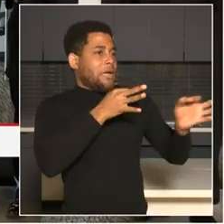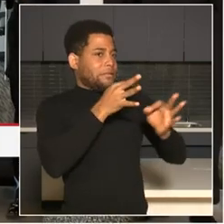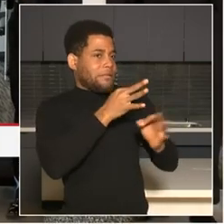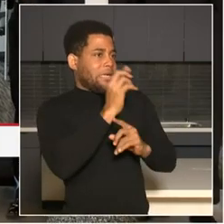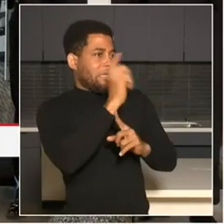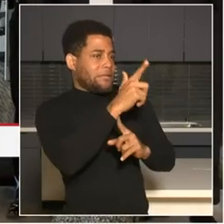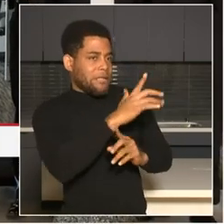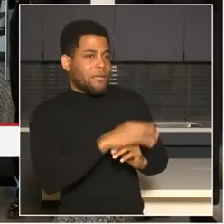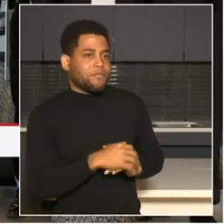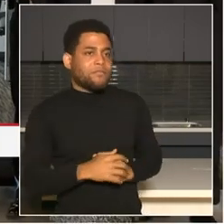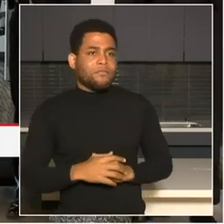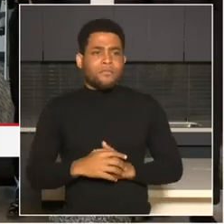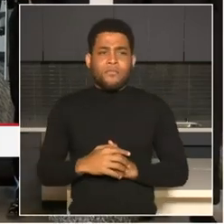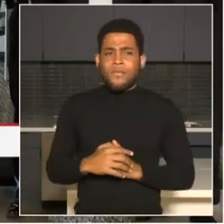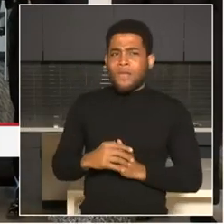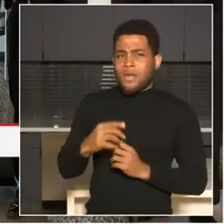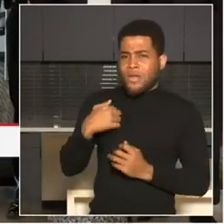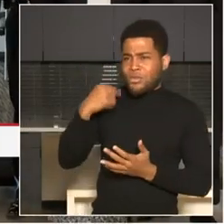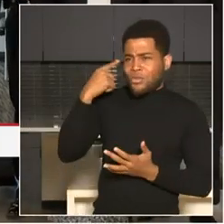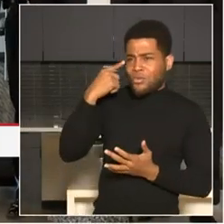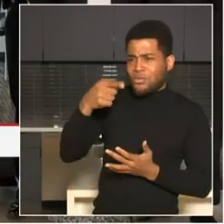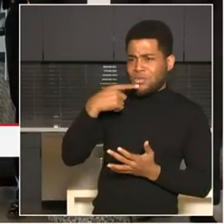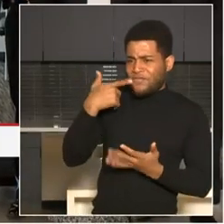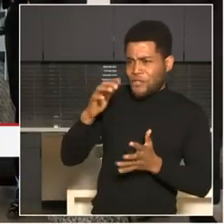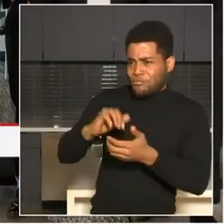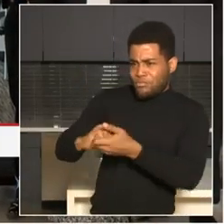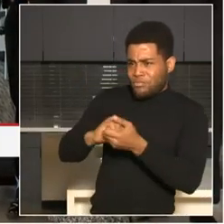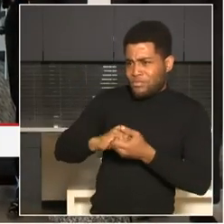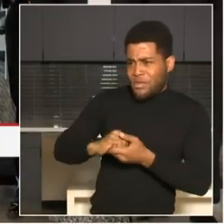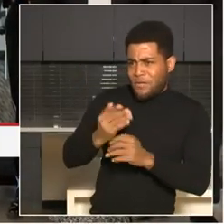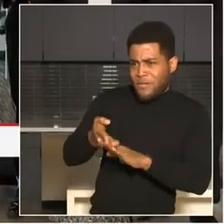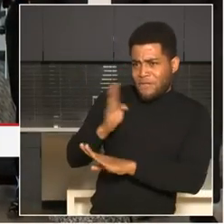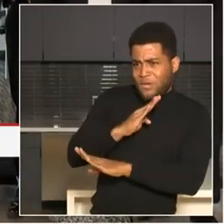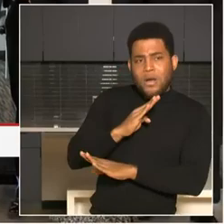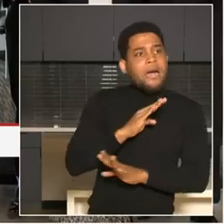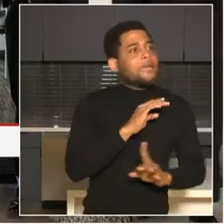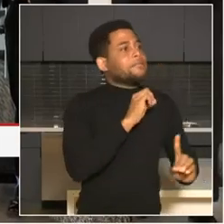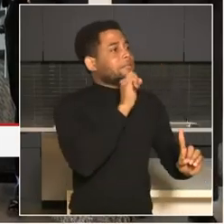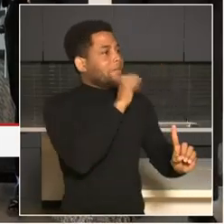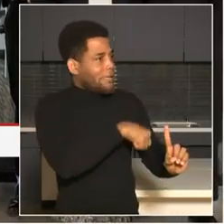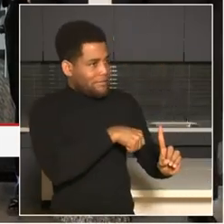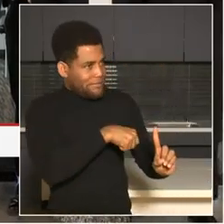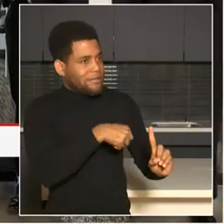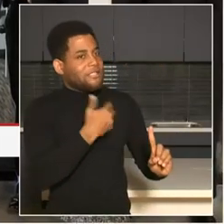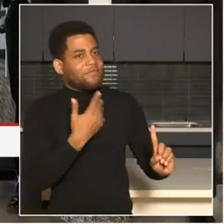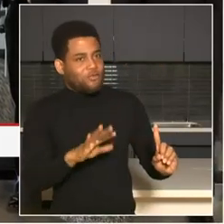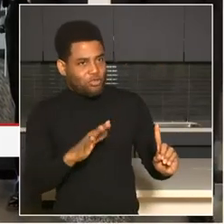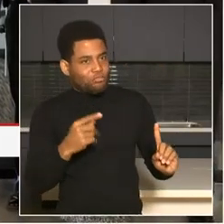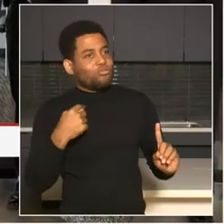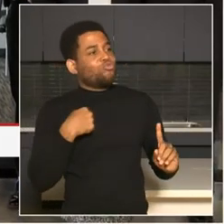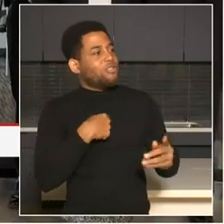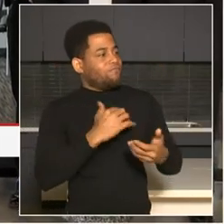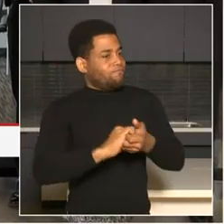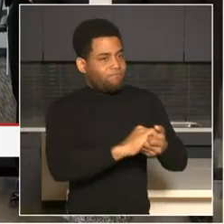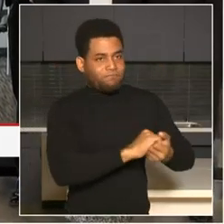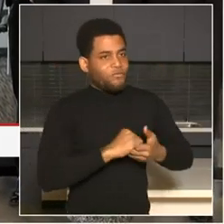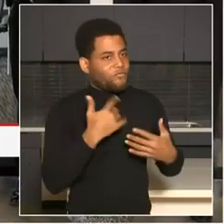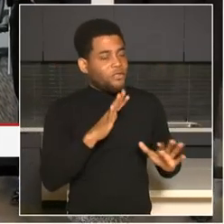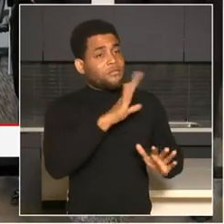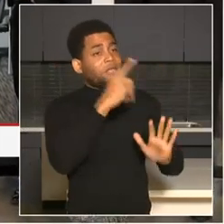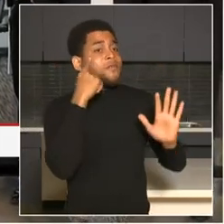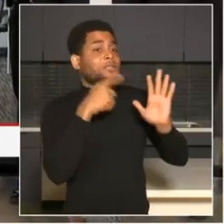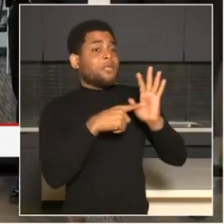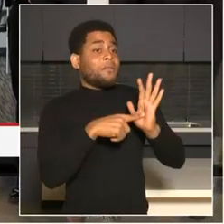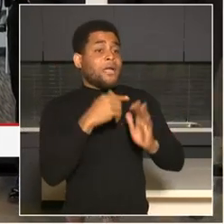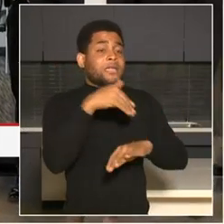all collaborate, um, especially when we have our, um, our nightlife task force. Um, in addition to